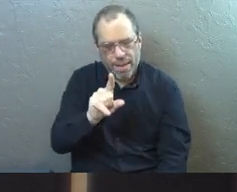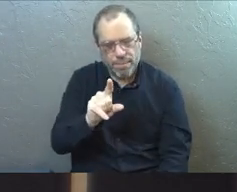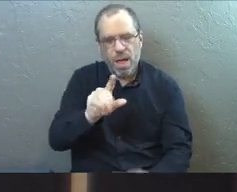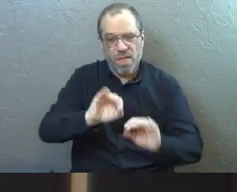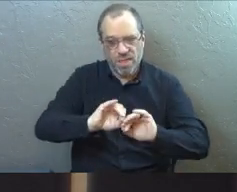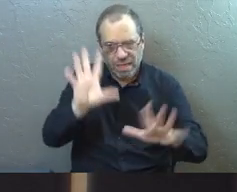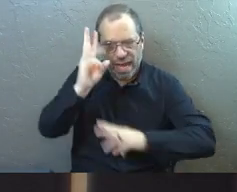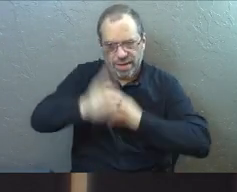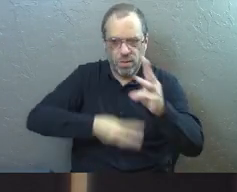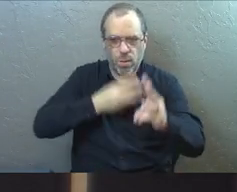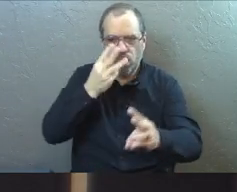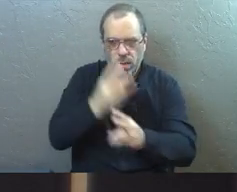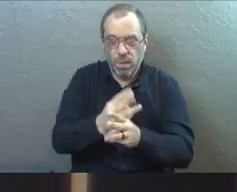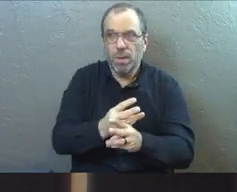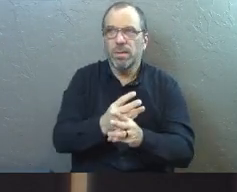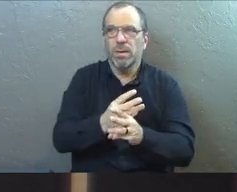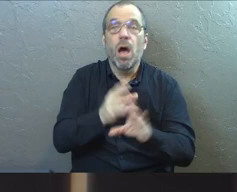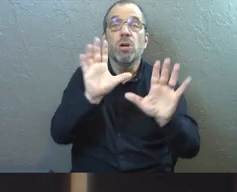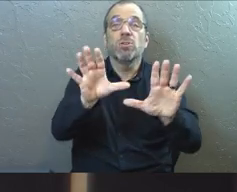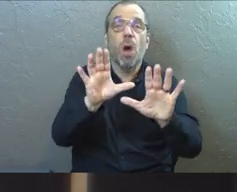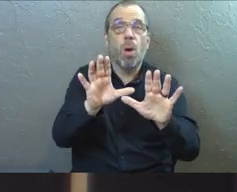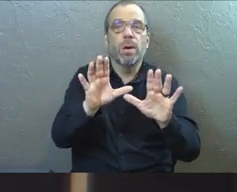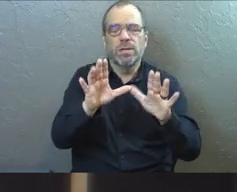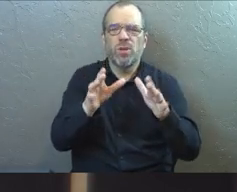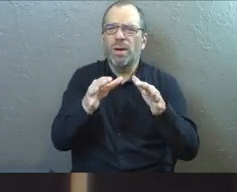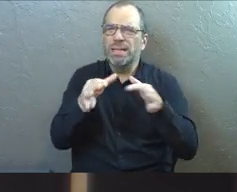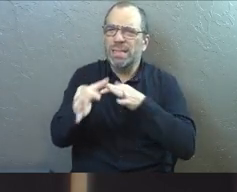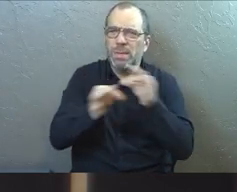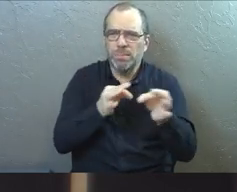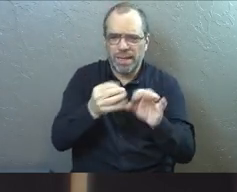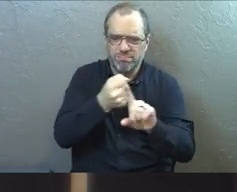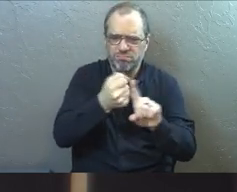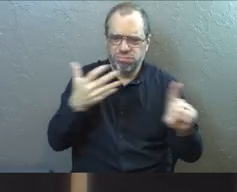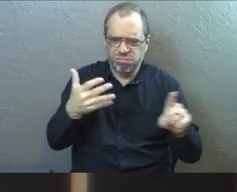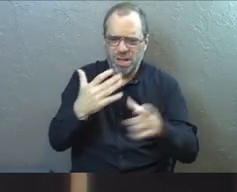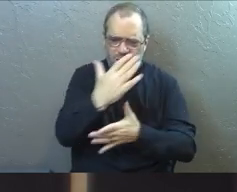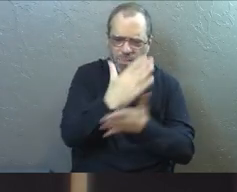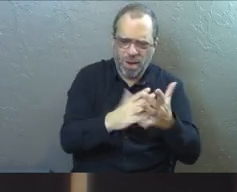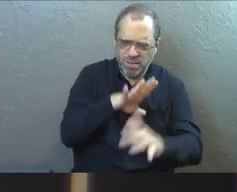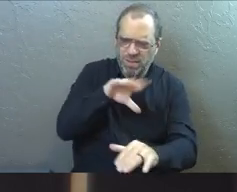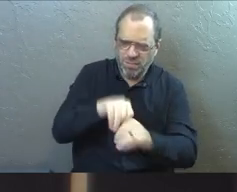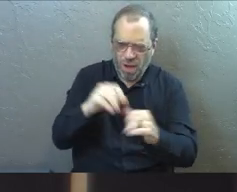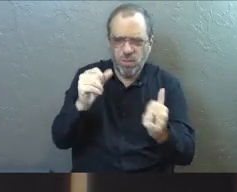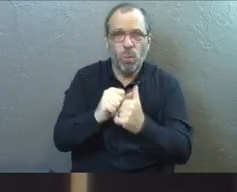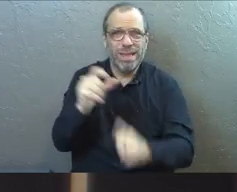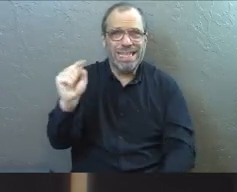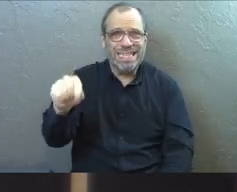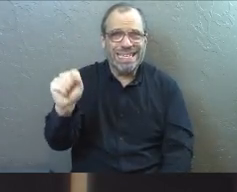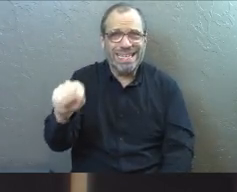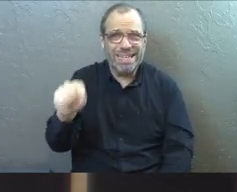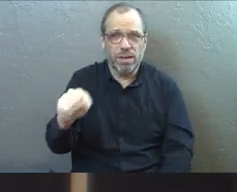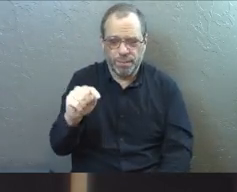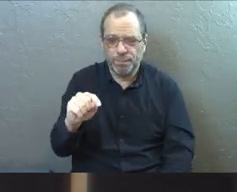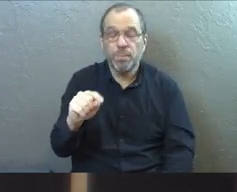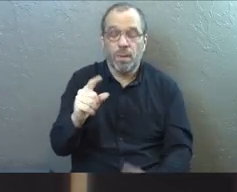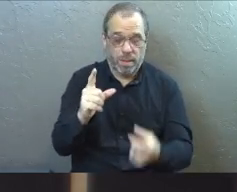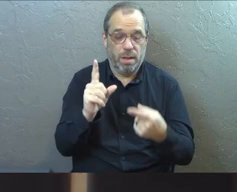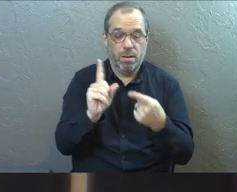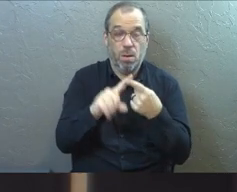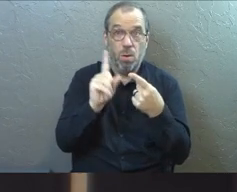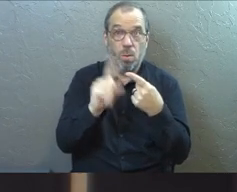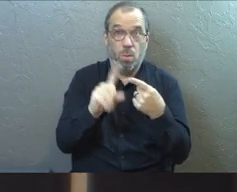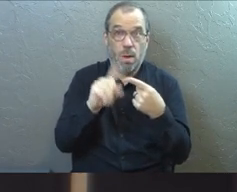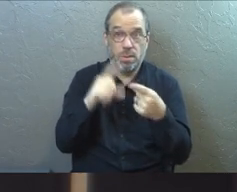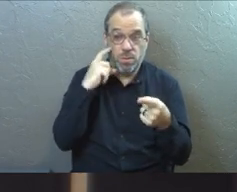of the world. And so I want to give us just a little bit of a roadmap right now, all the different kind of pieces that we're going to dive into this morning. The first thing